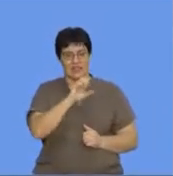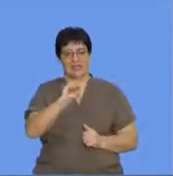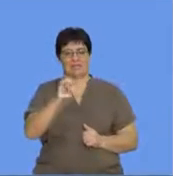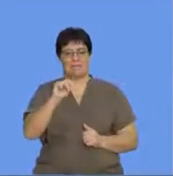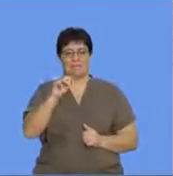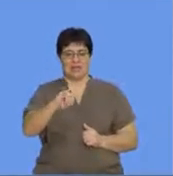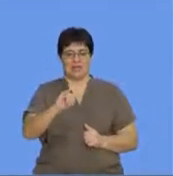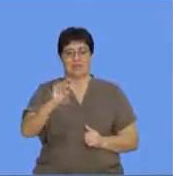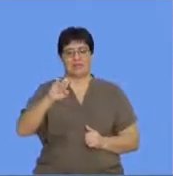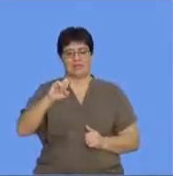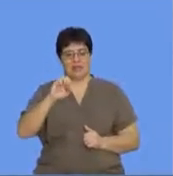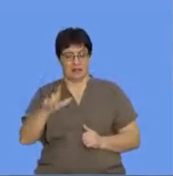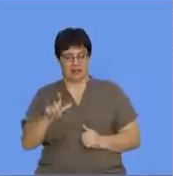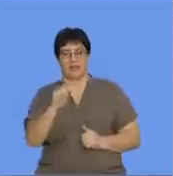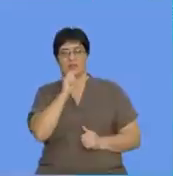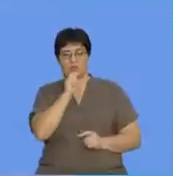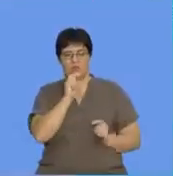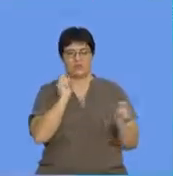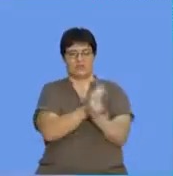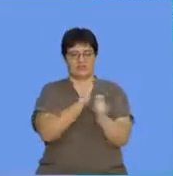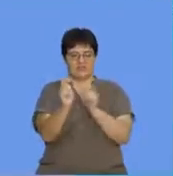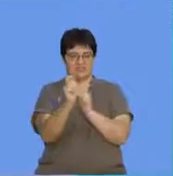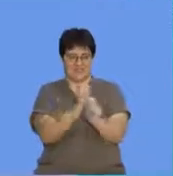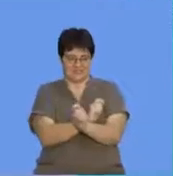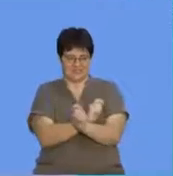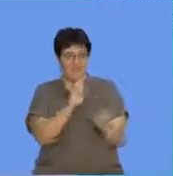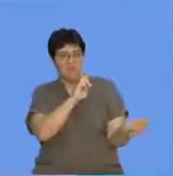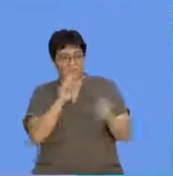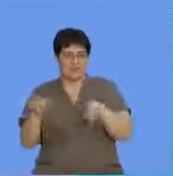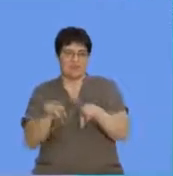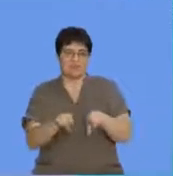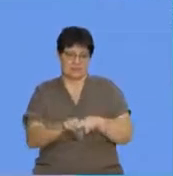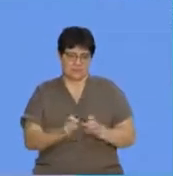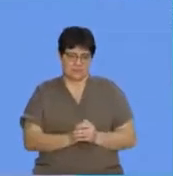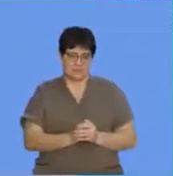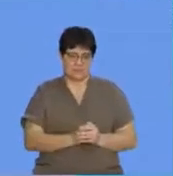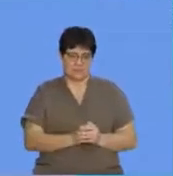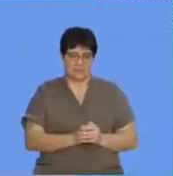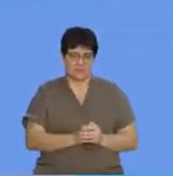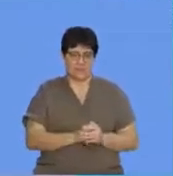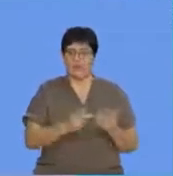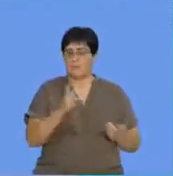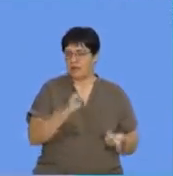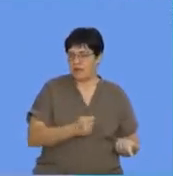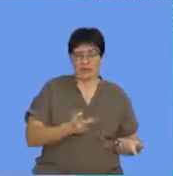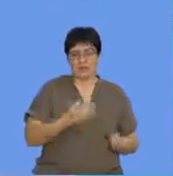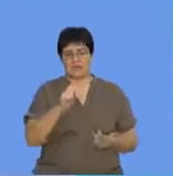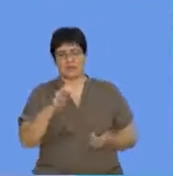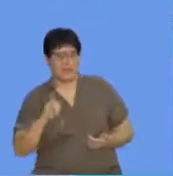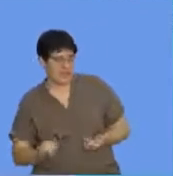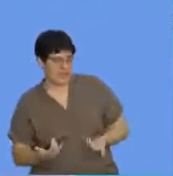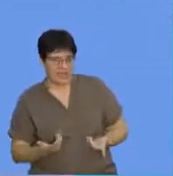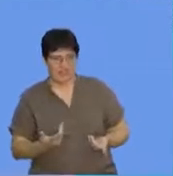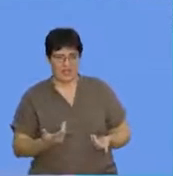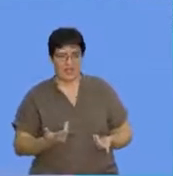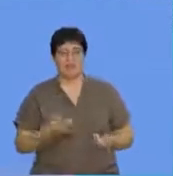actually be used interchangeably to refer to the same thing. So metalloids are semi-metals. Semi-metals are metalloids. So the